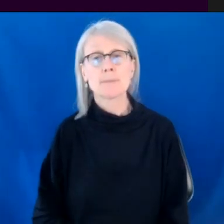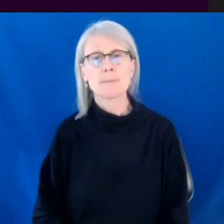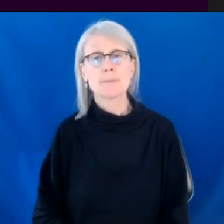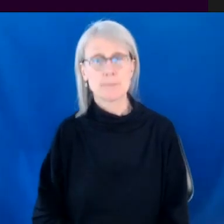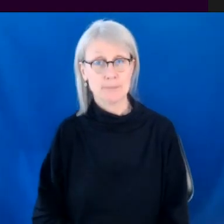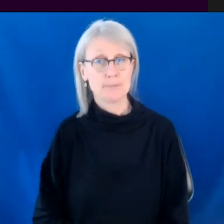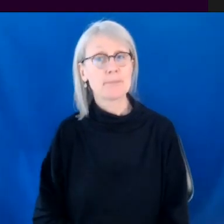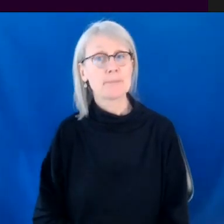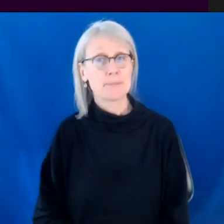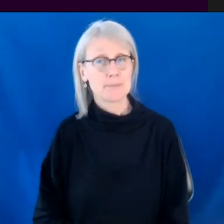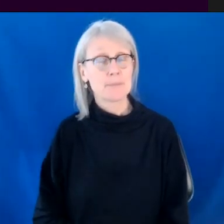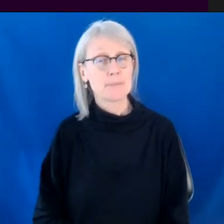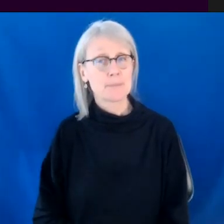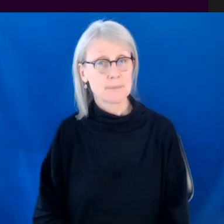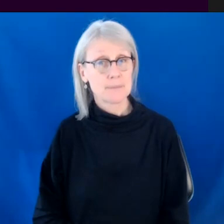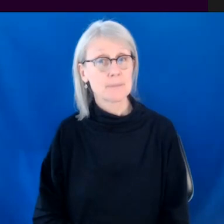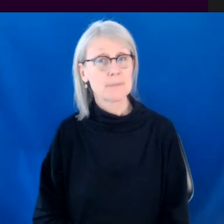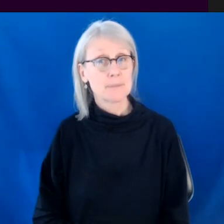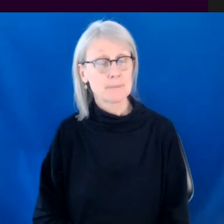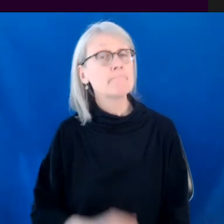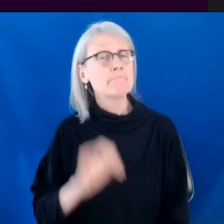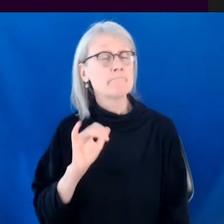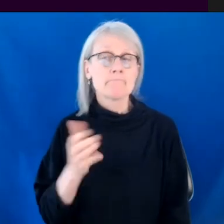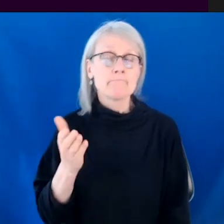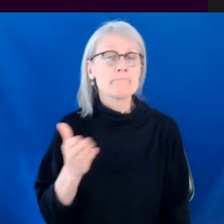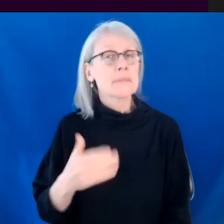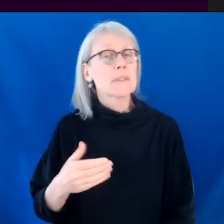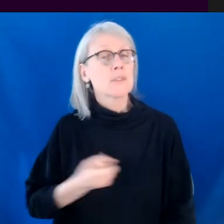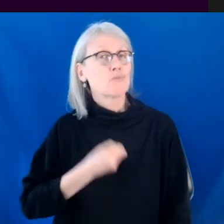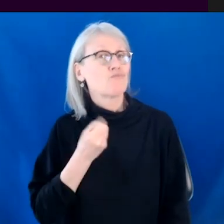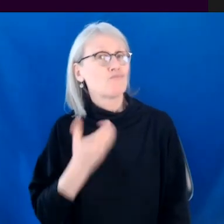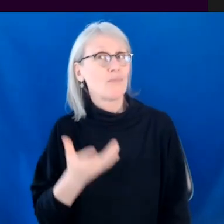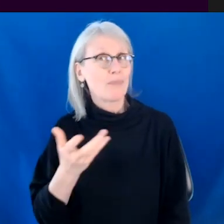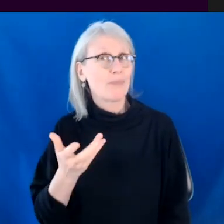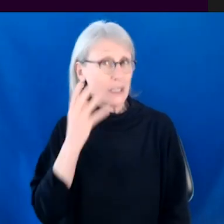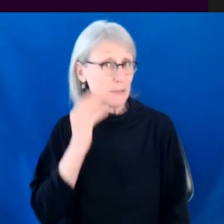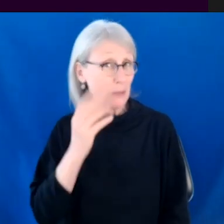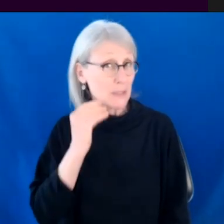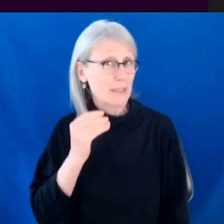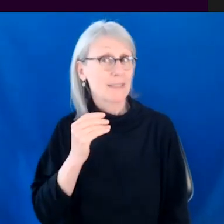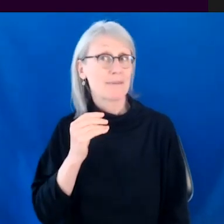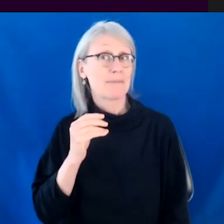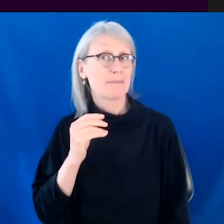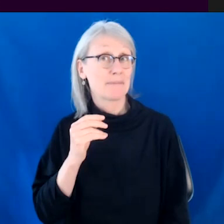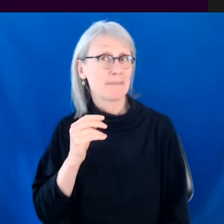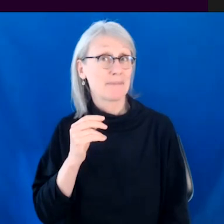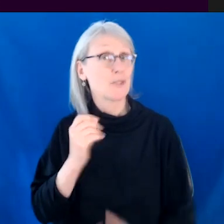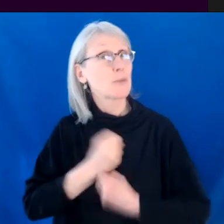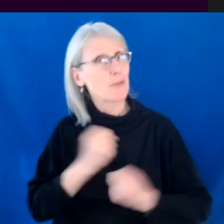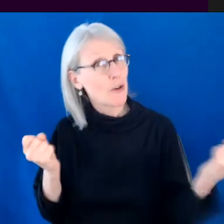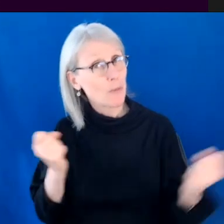be, uh, vulnerable and share their stories. Um, and I know that